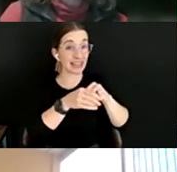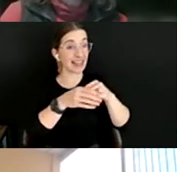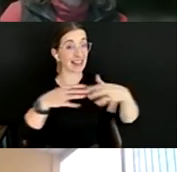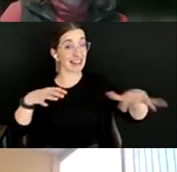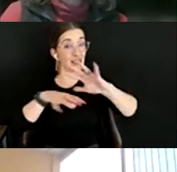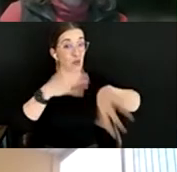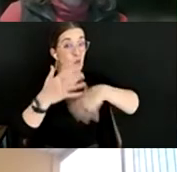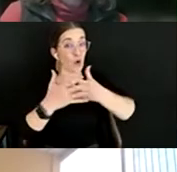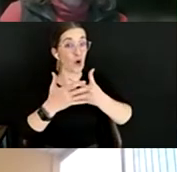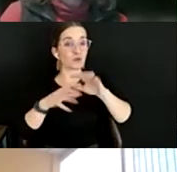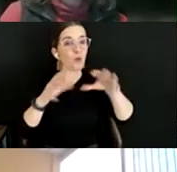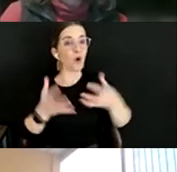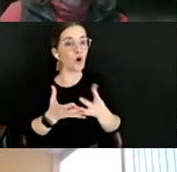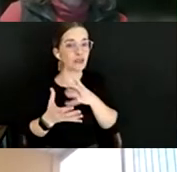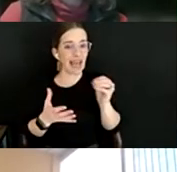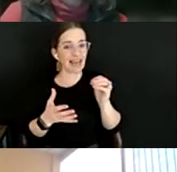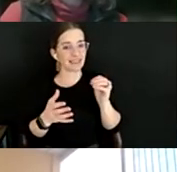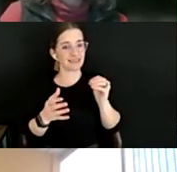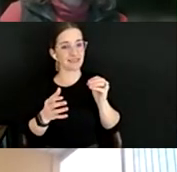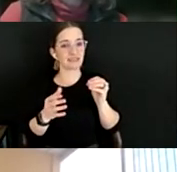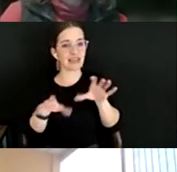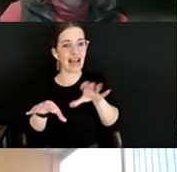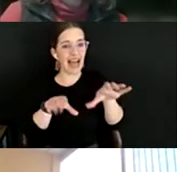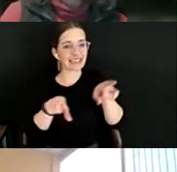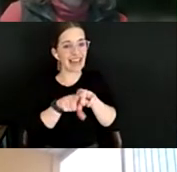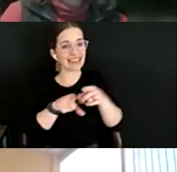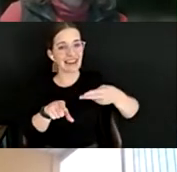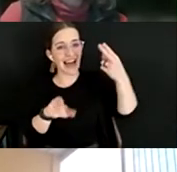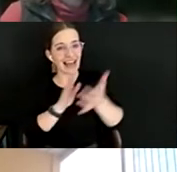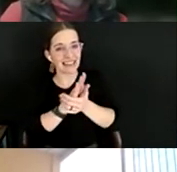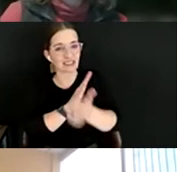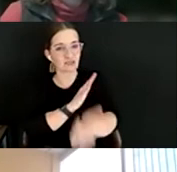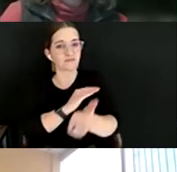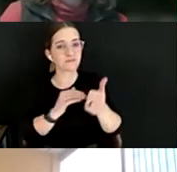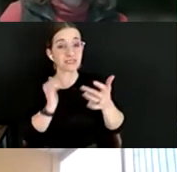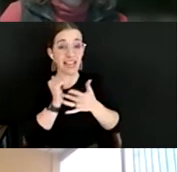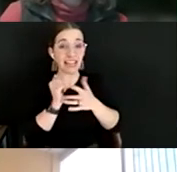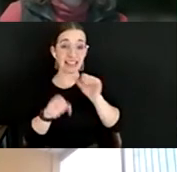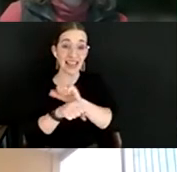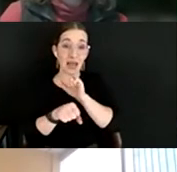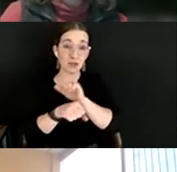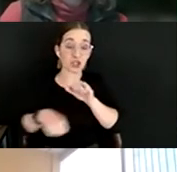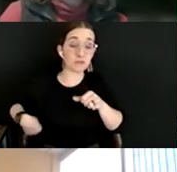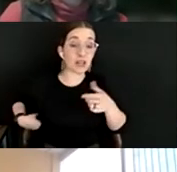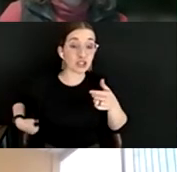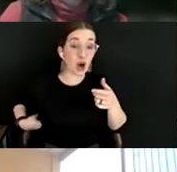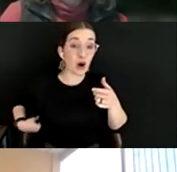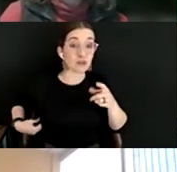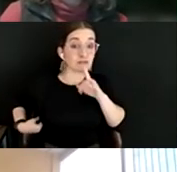labor. And also, as we all know, particularly for multidisciplinary presenters, the needs